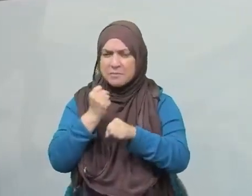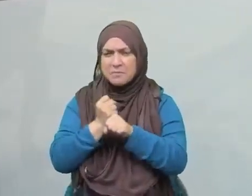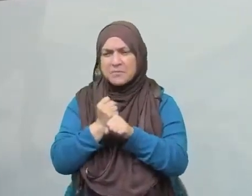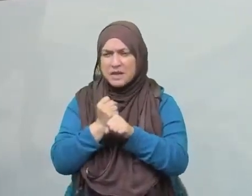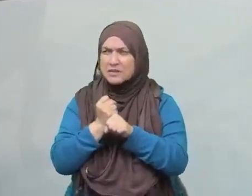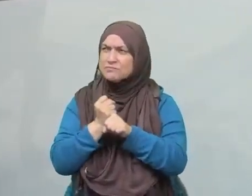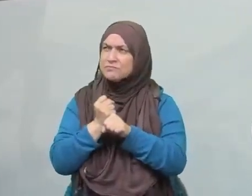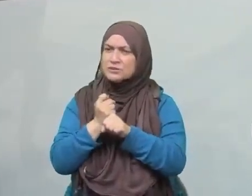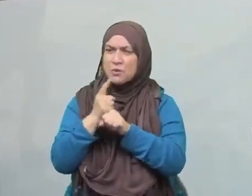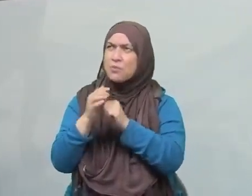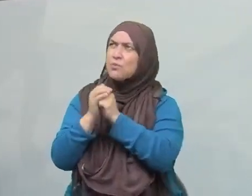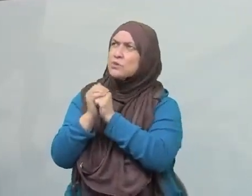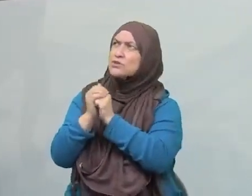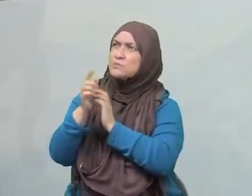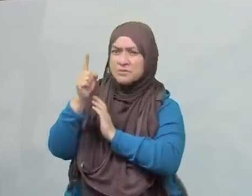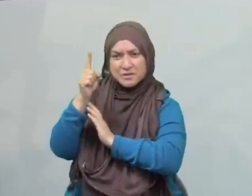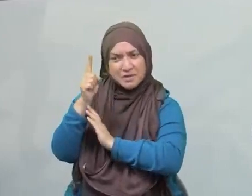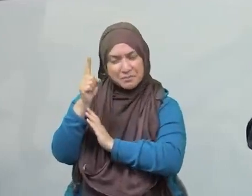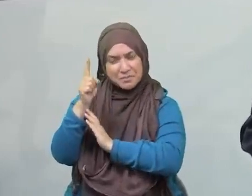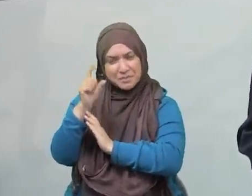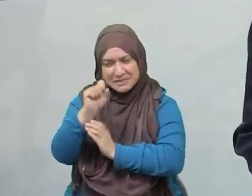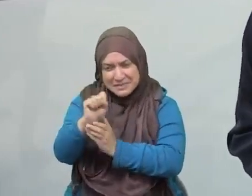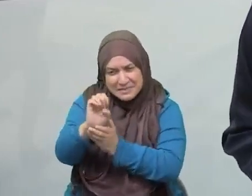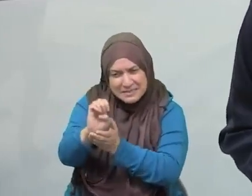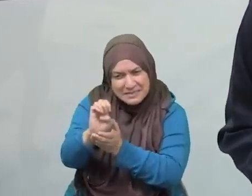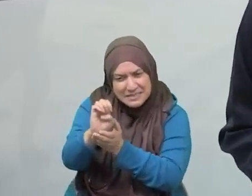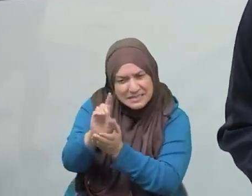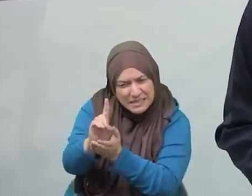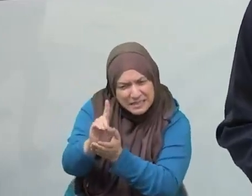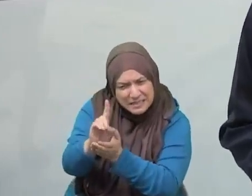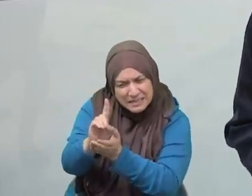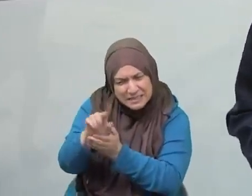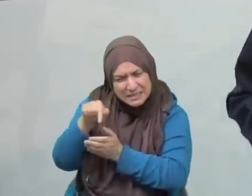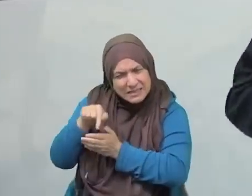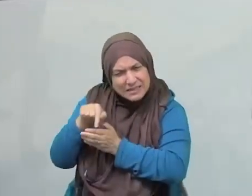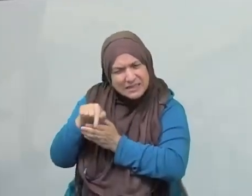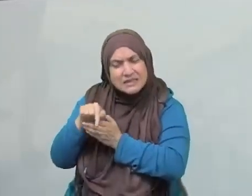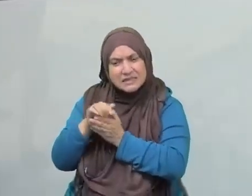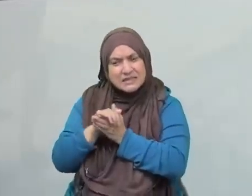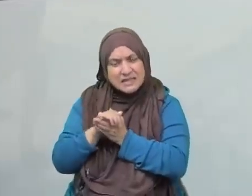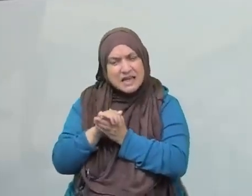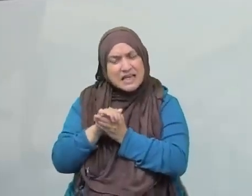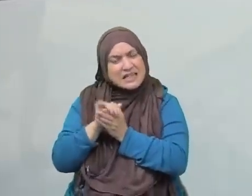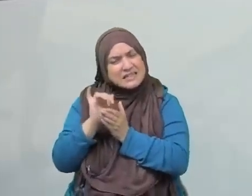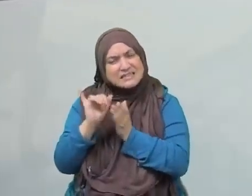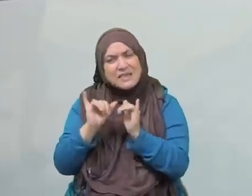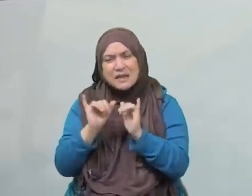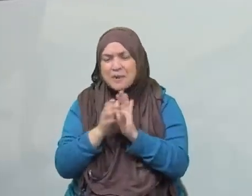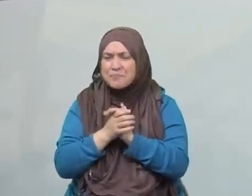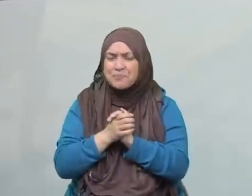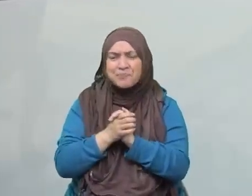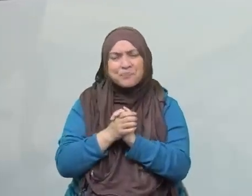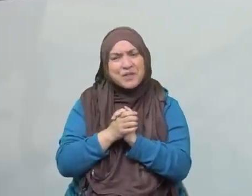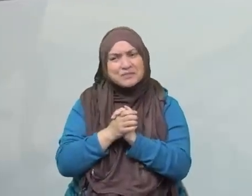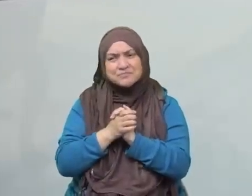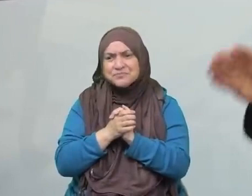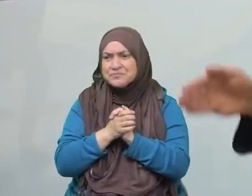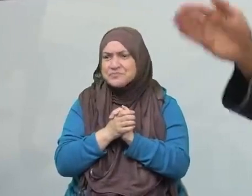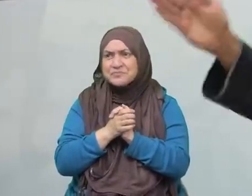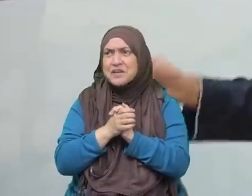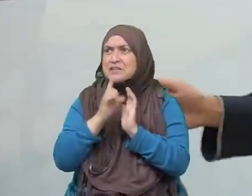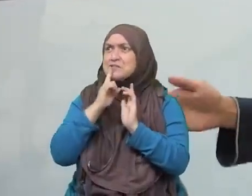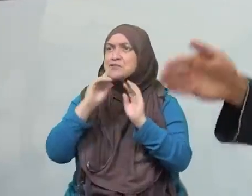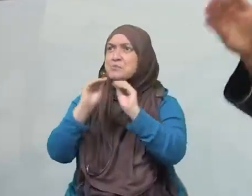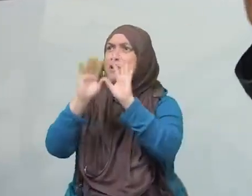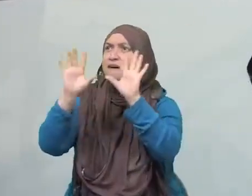wa bihamdihi subhanallah al-azim. Tasbih, the glorification of Allah. And then you find the ahadith where the Prophet sallallahu alayhi wa sallam said, in